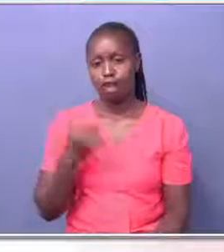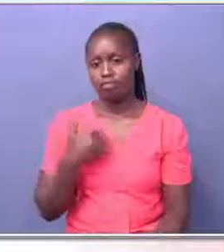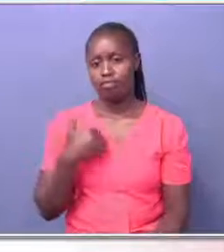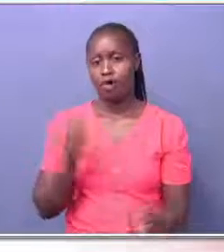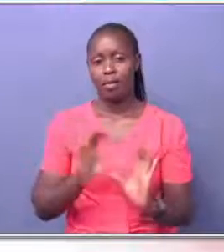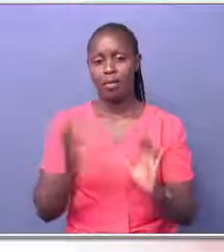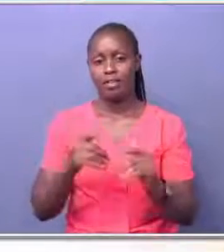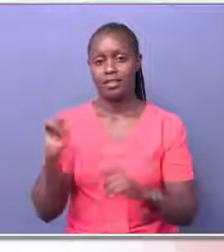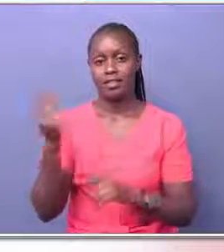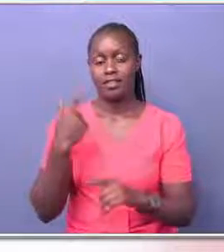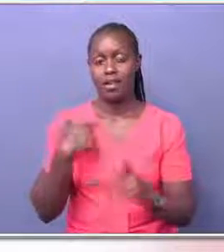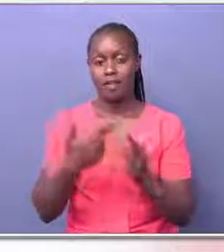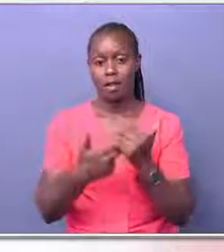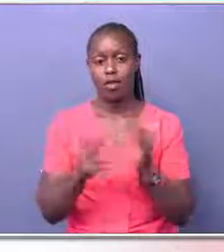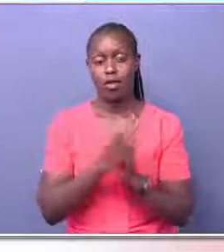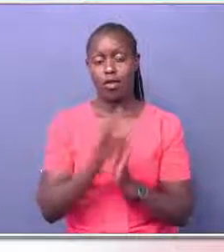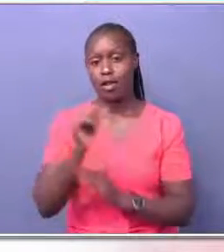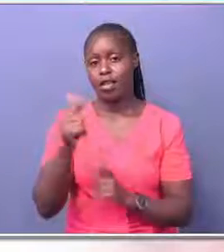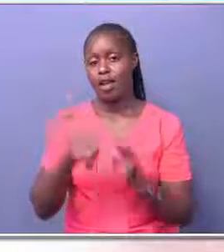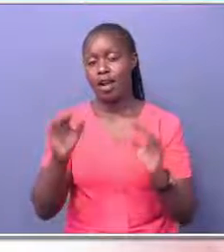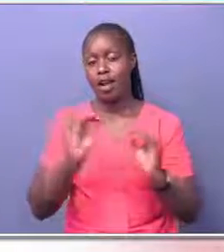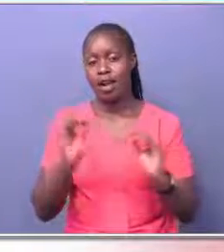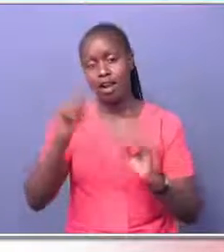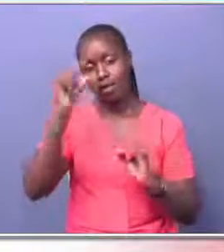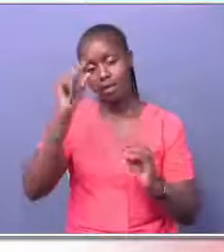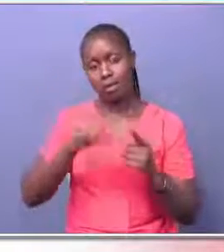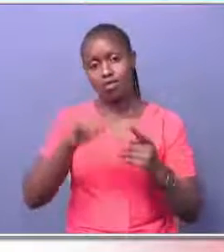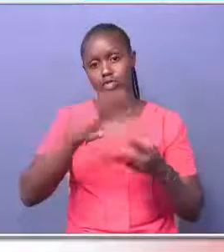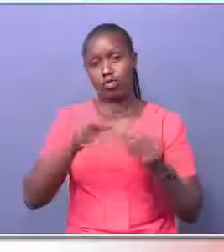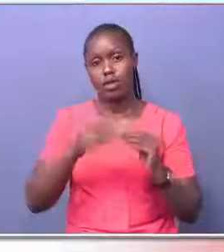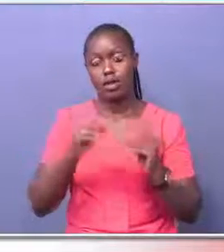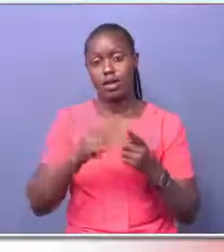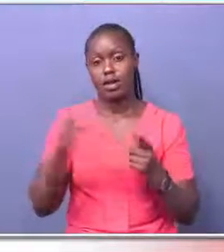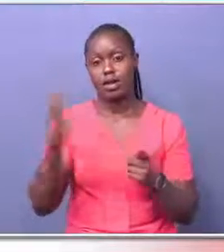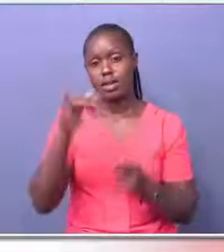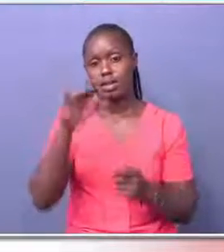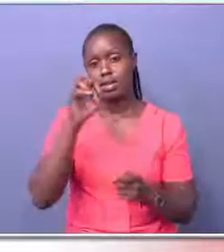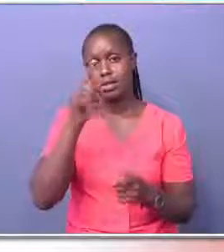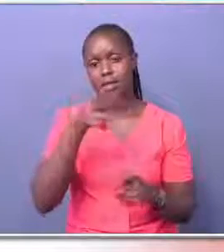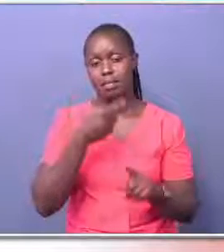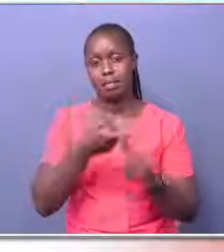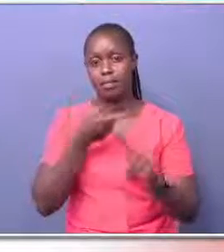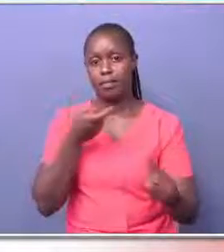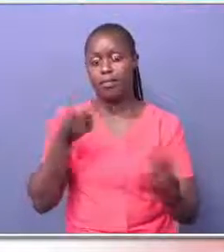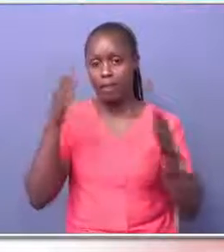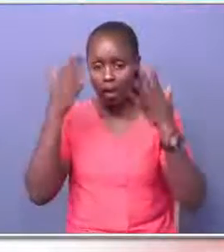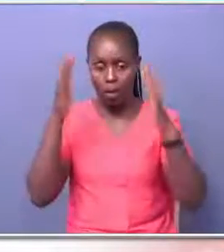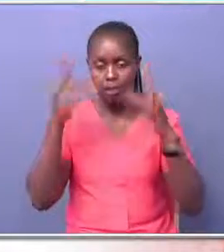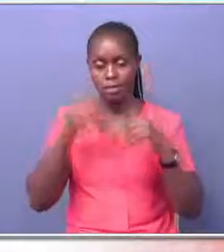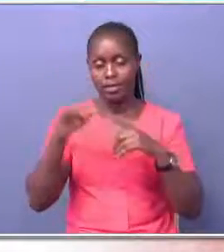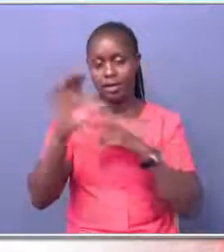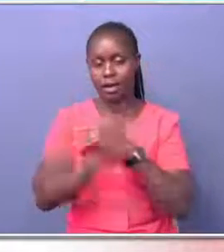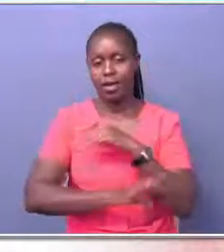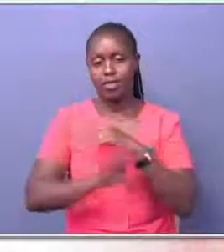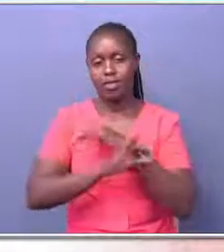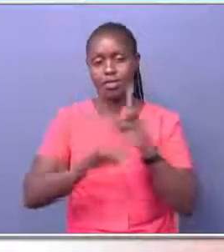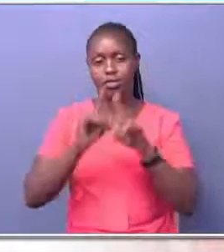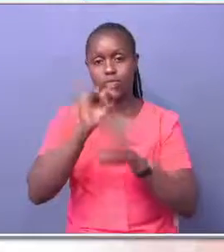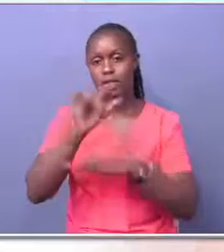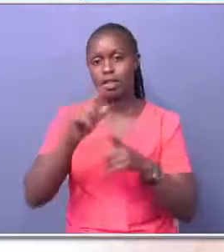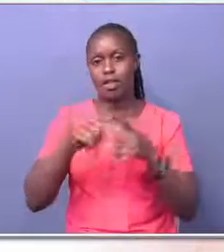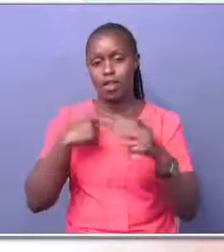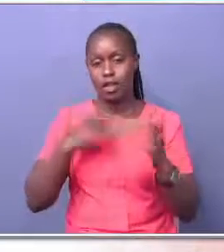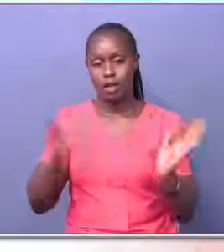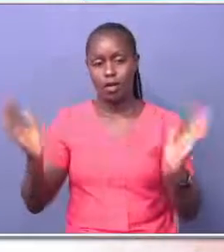HACON have partnered with other non-governmental organizations to create cyber security awareness among the youth in the country. During an innovation conference